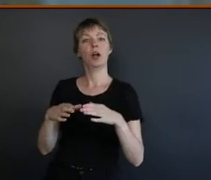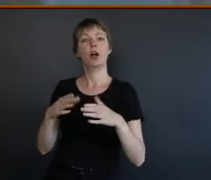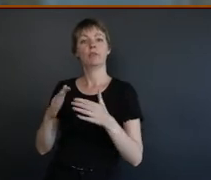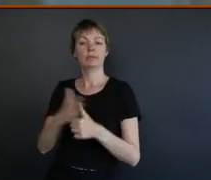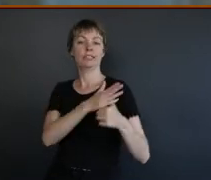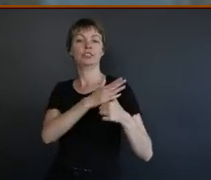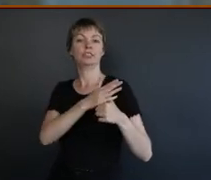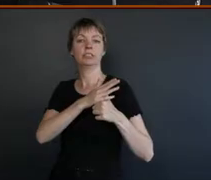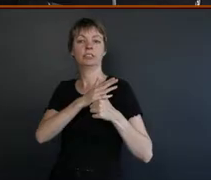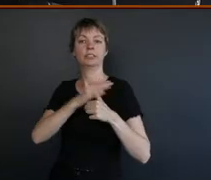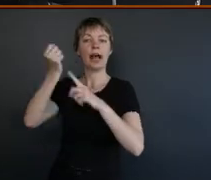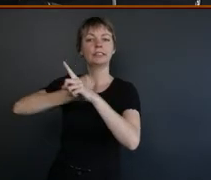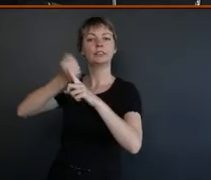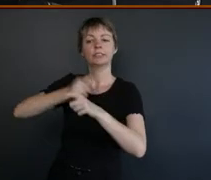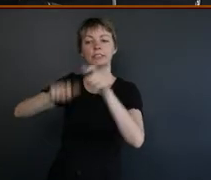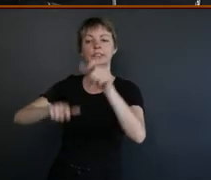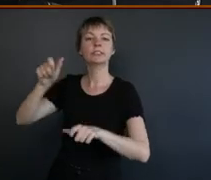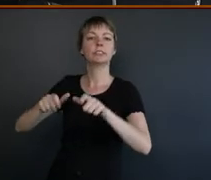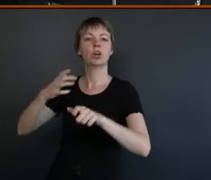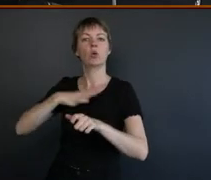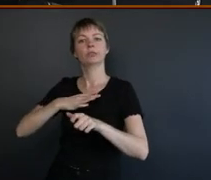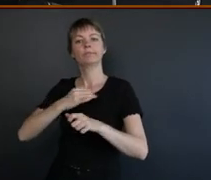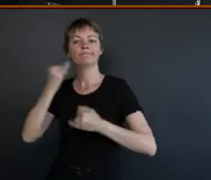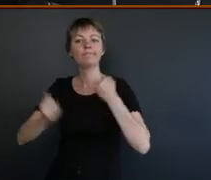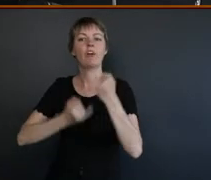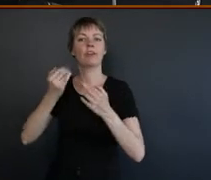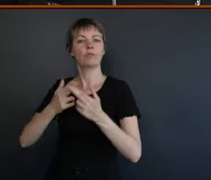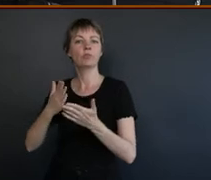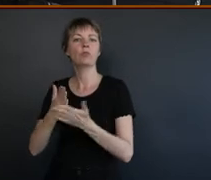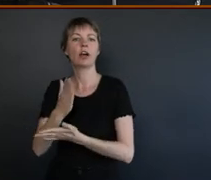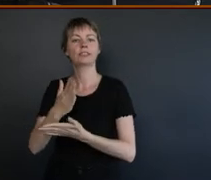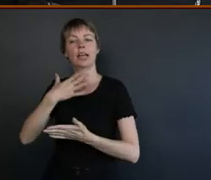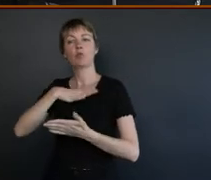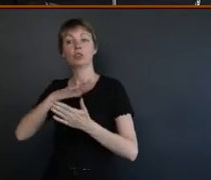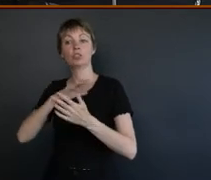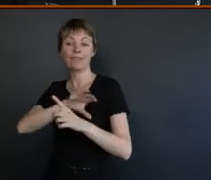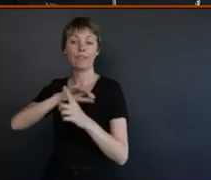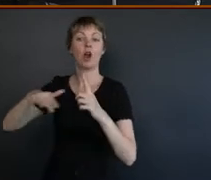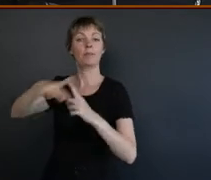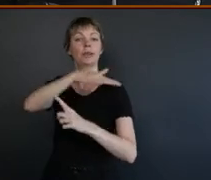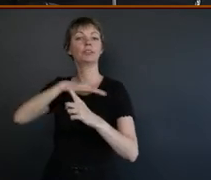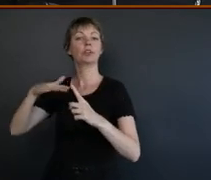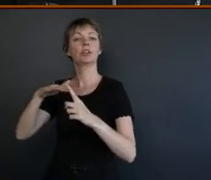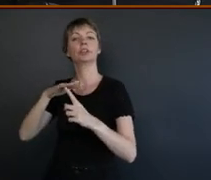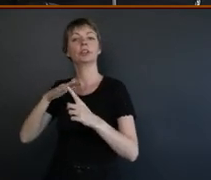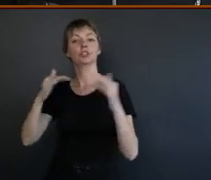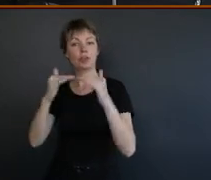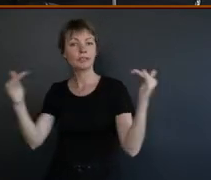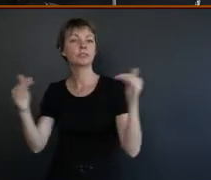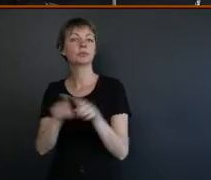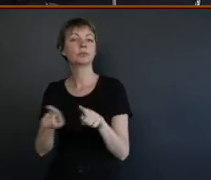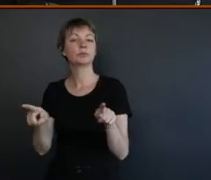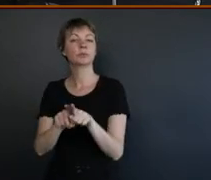fight for the rights of generations to come. It's also been involved with seeking environmental justice around Indigenous